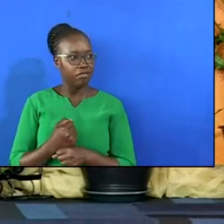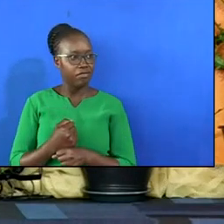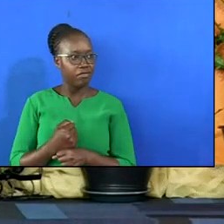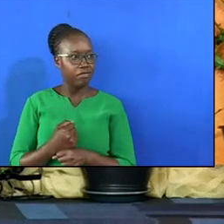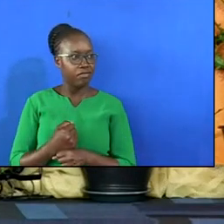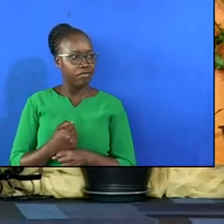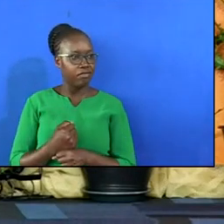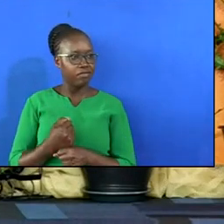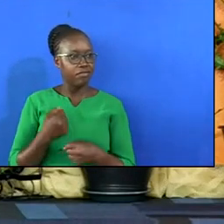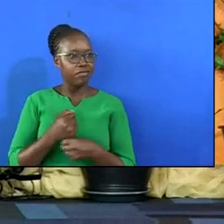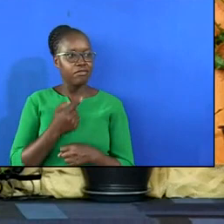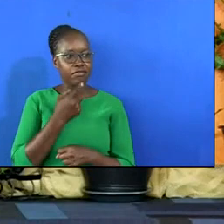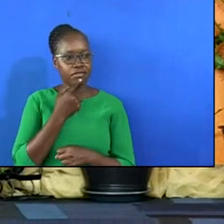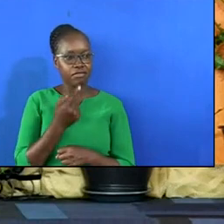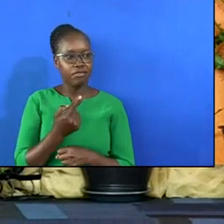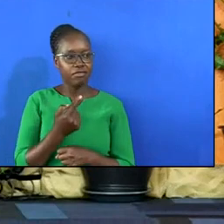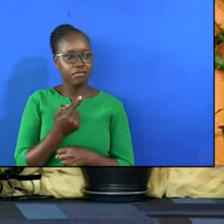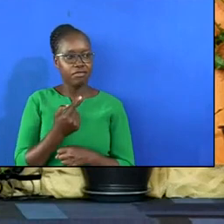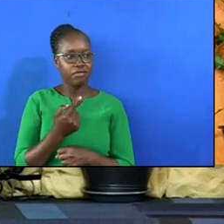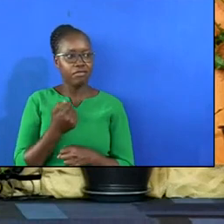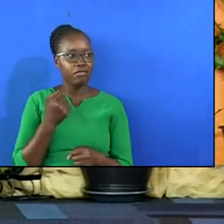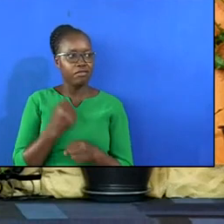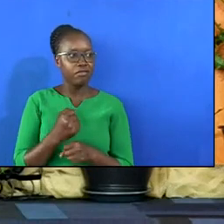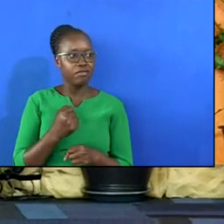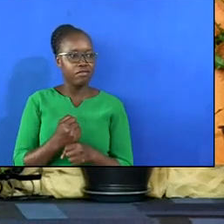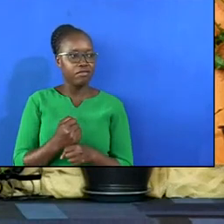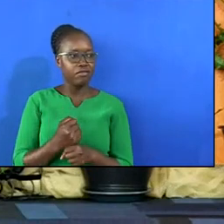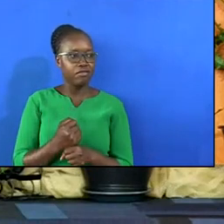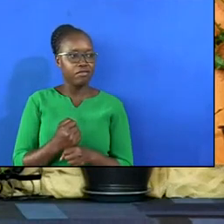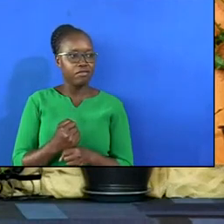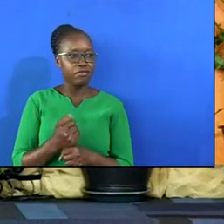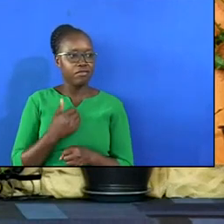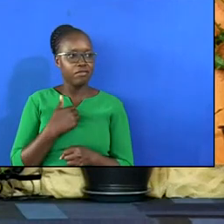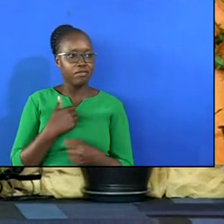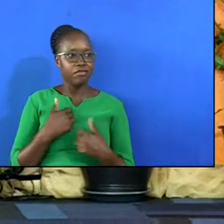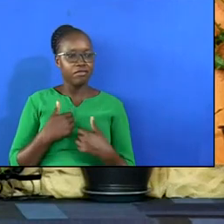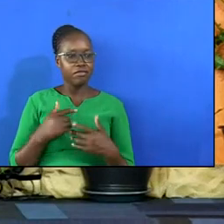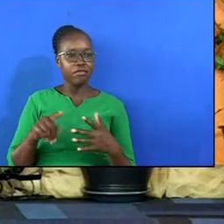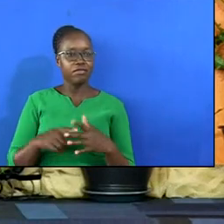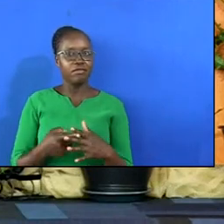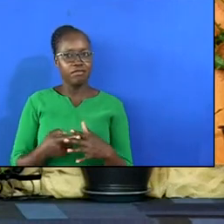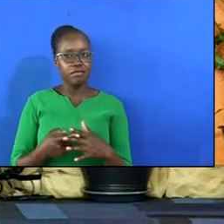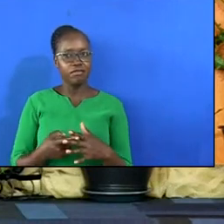I'll make sure that the work that I have begun